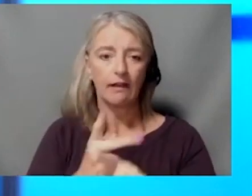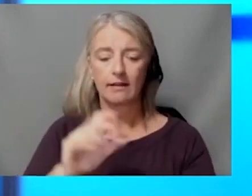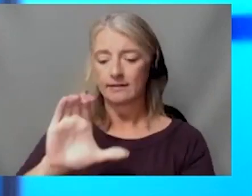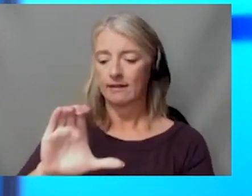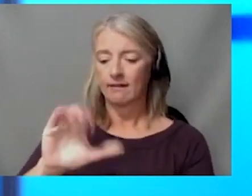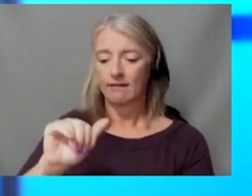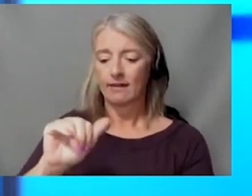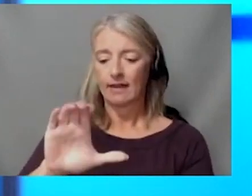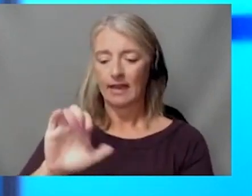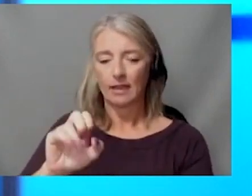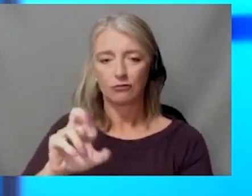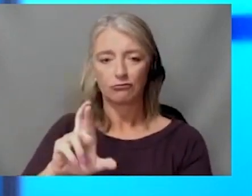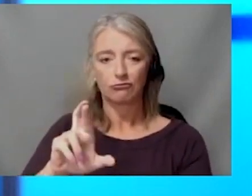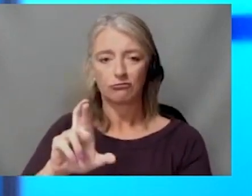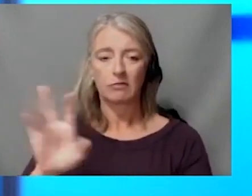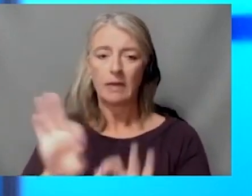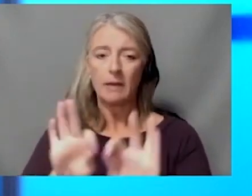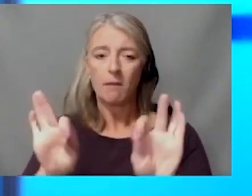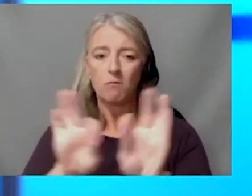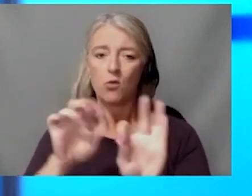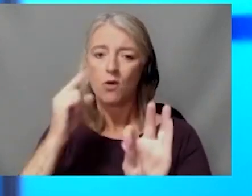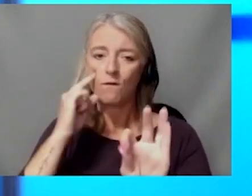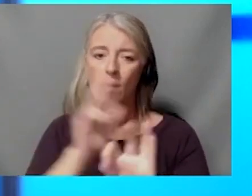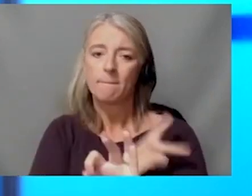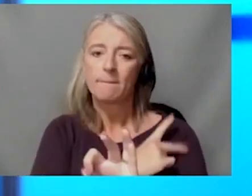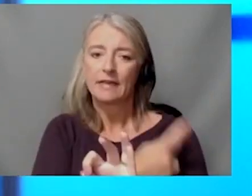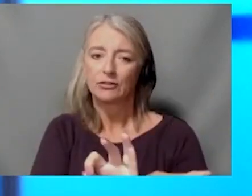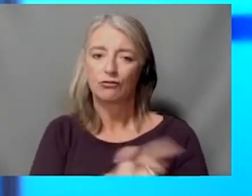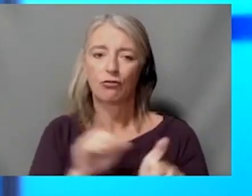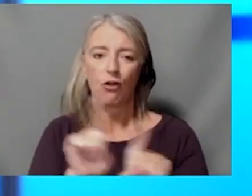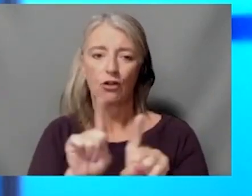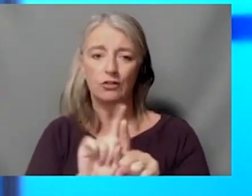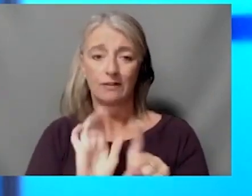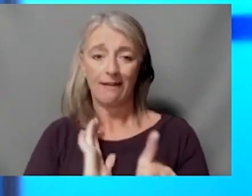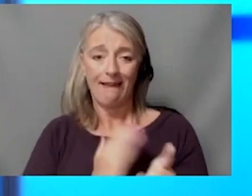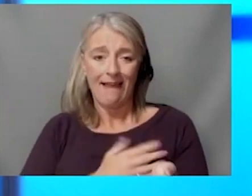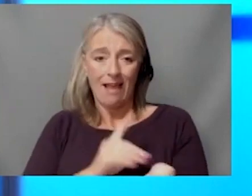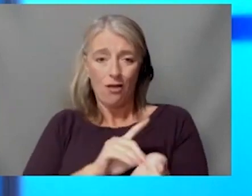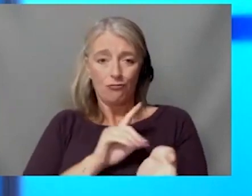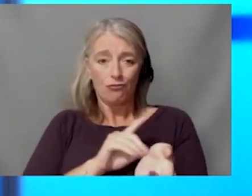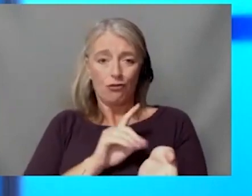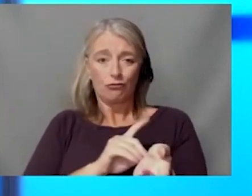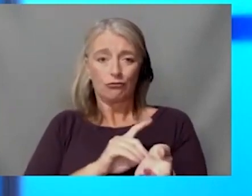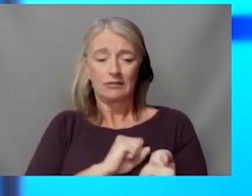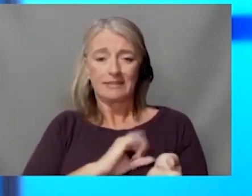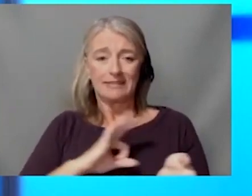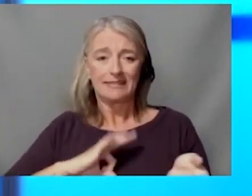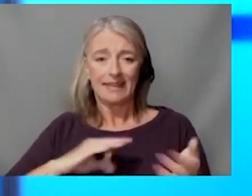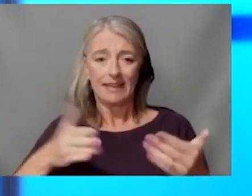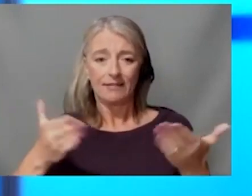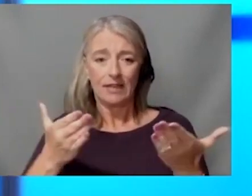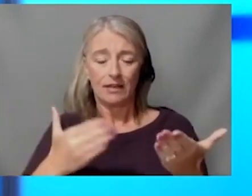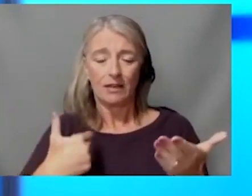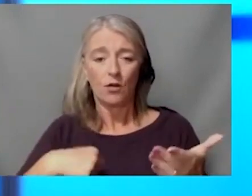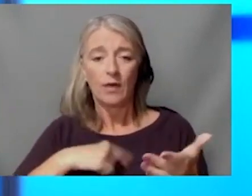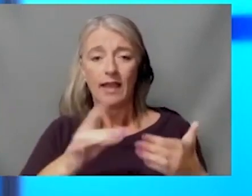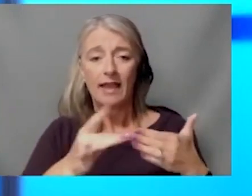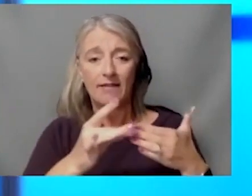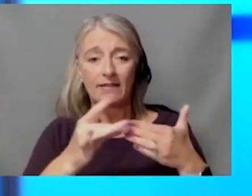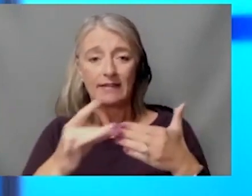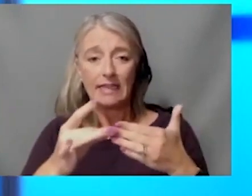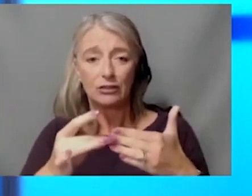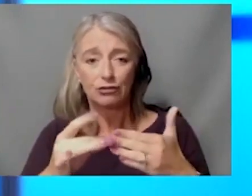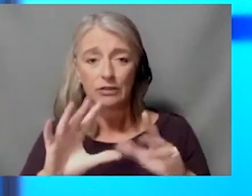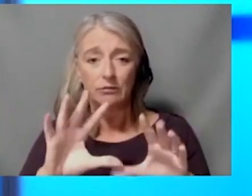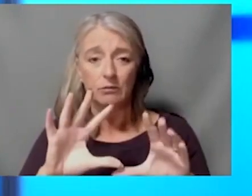also say that our physicians and our faculty actually have leadership roles in the proton collaborative group, which means